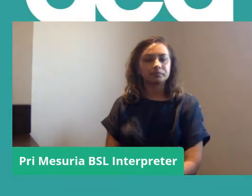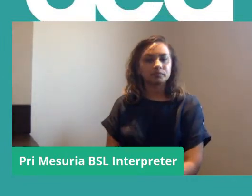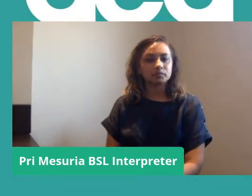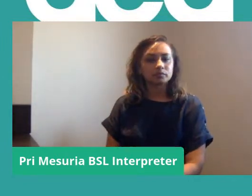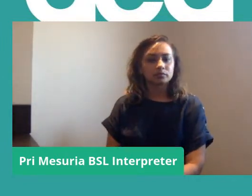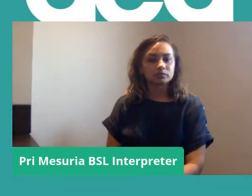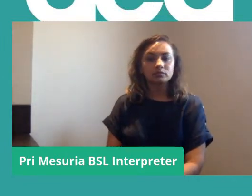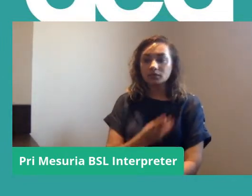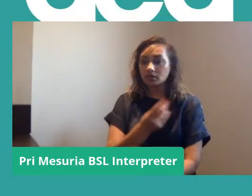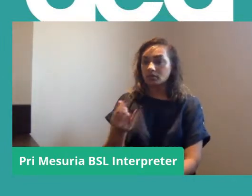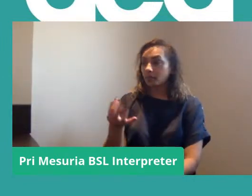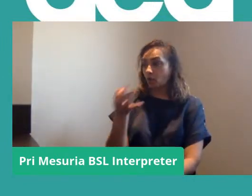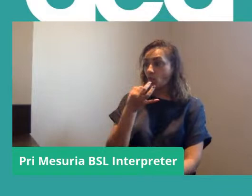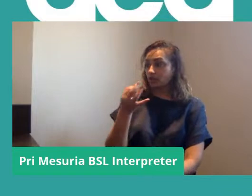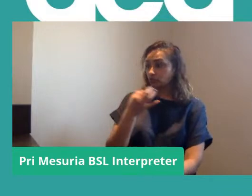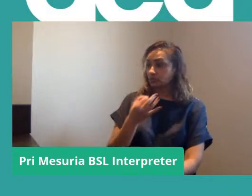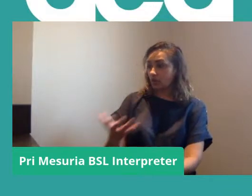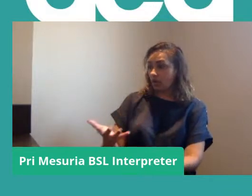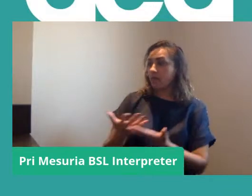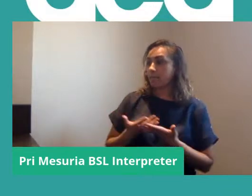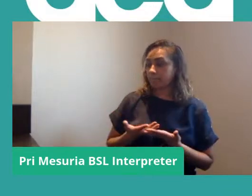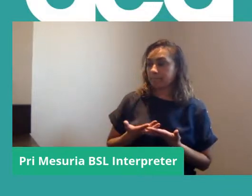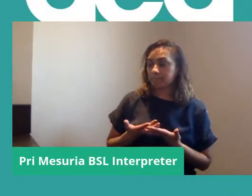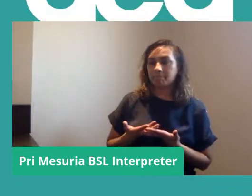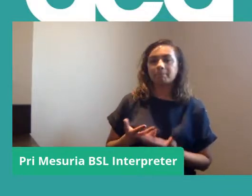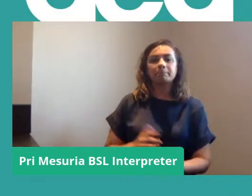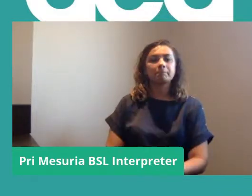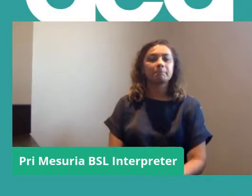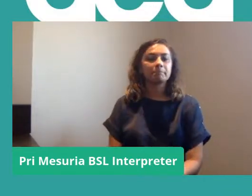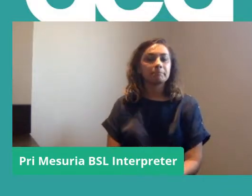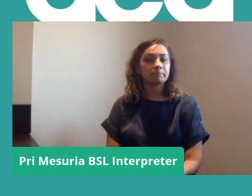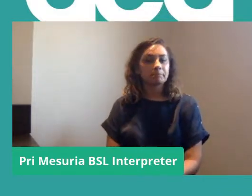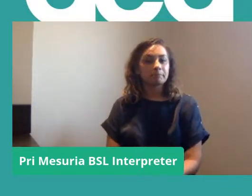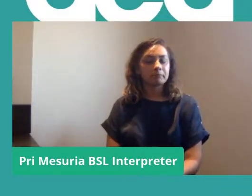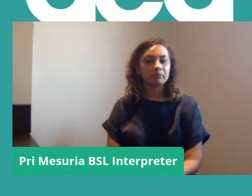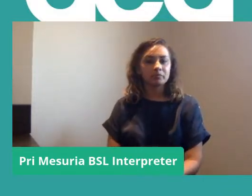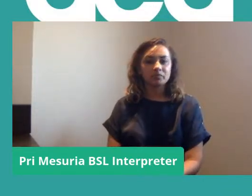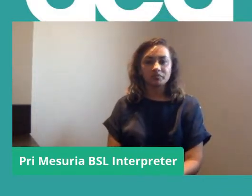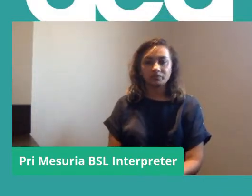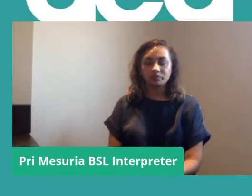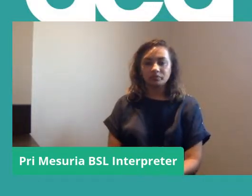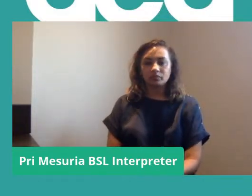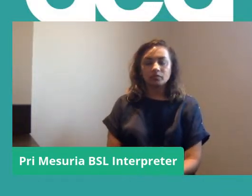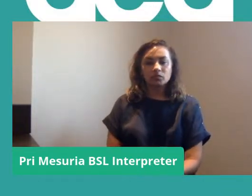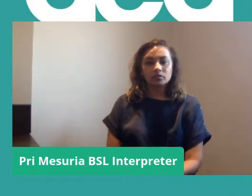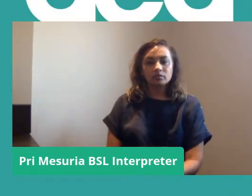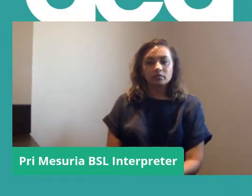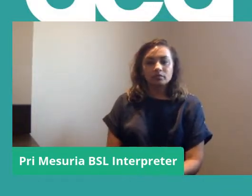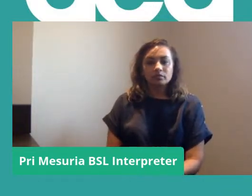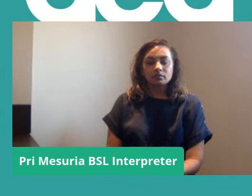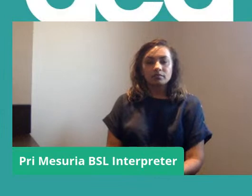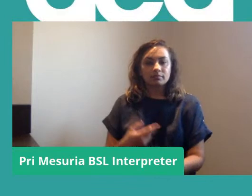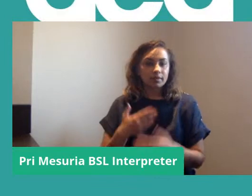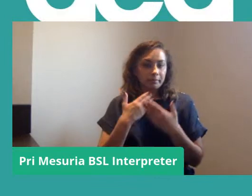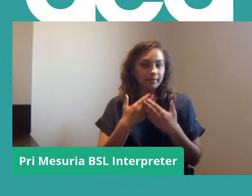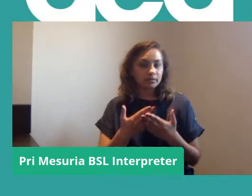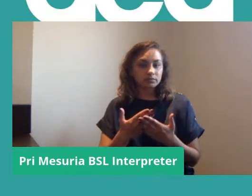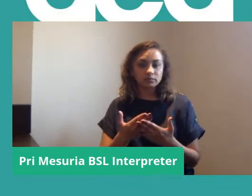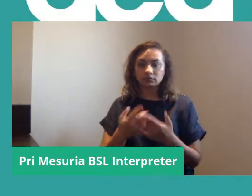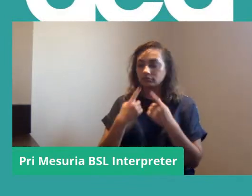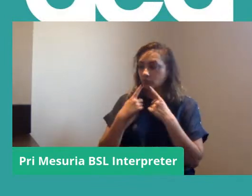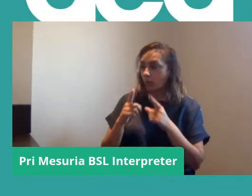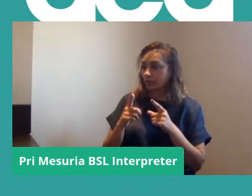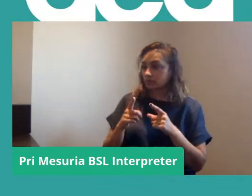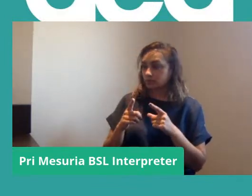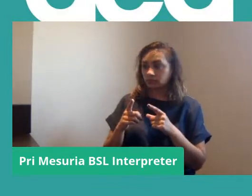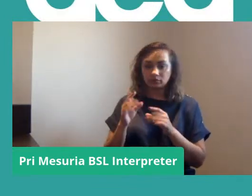we've had a couple of questions through so you've got a little bit of time if you want to jump in there with a question if you just put it in the comments on on whatever